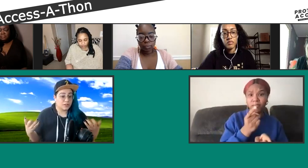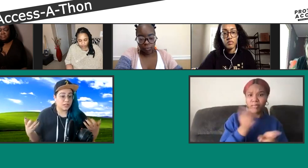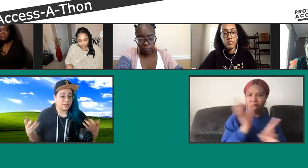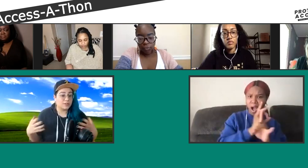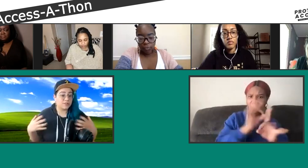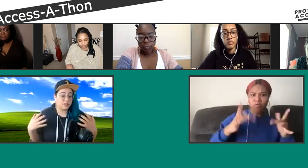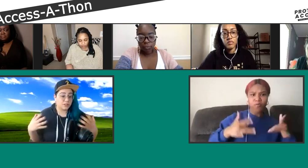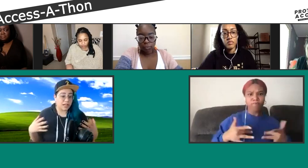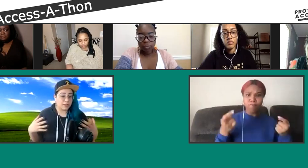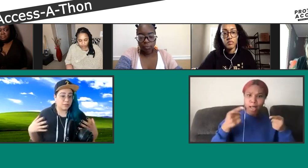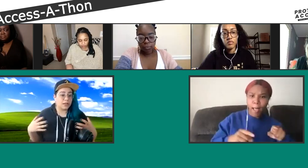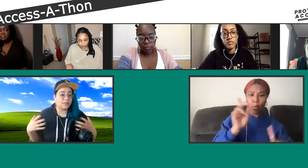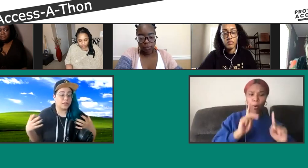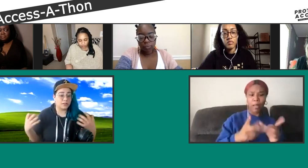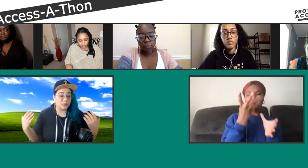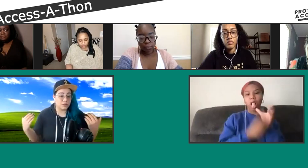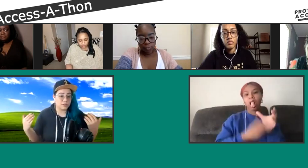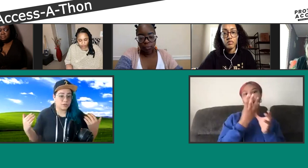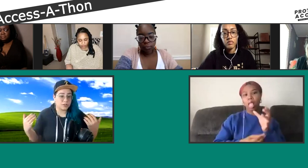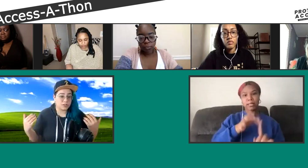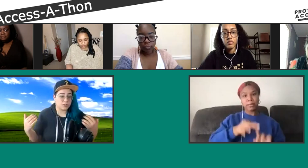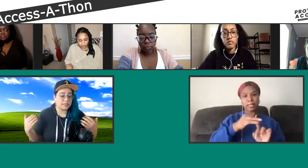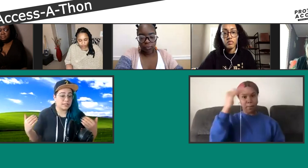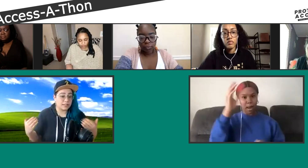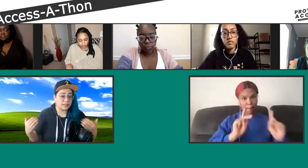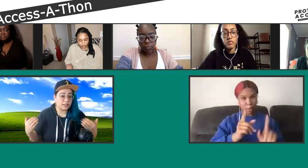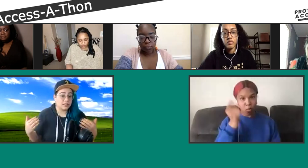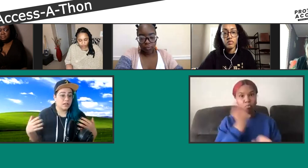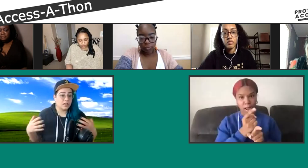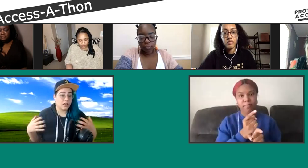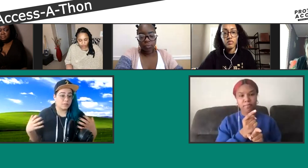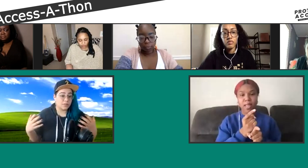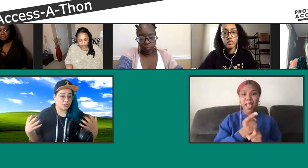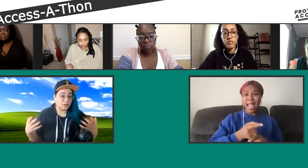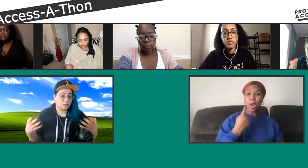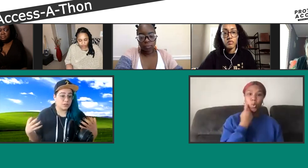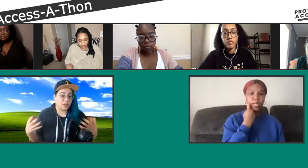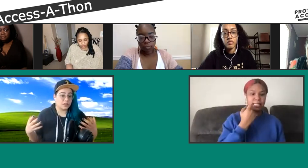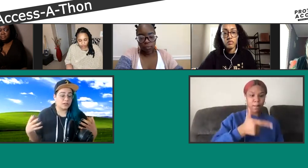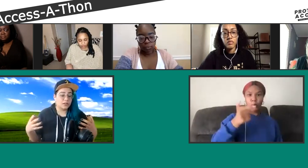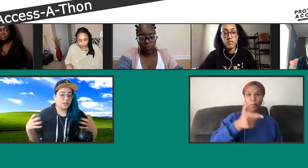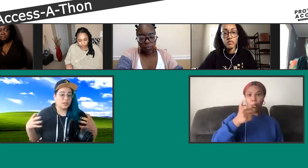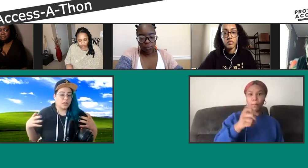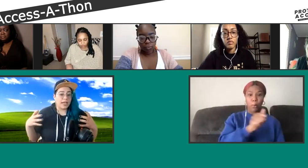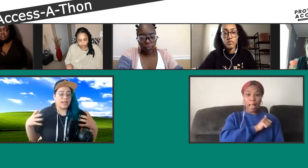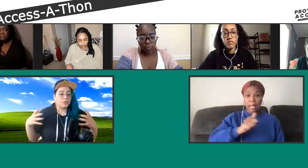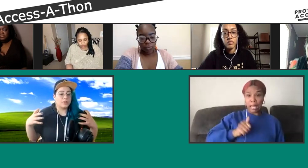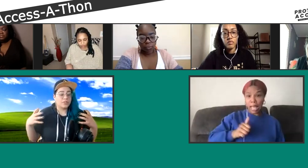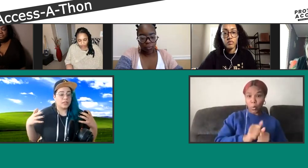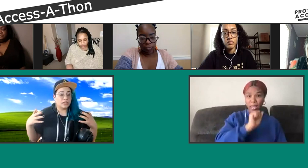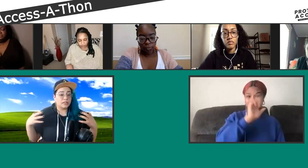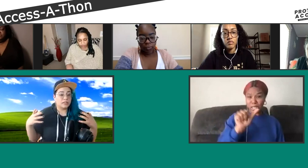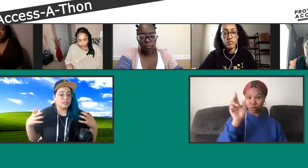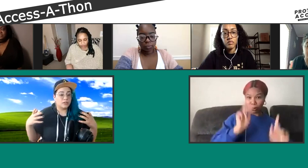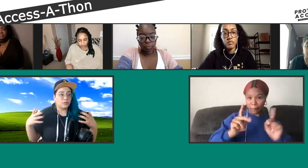are losing their lives, specifically black people, and then, of course, with the shootings in Atlanta, Asian people as well. And with